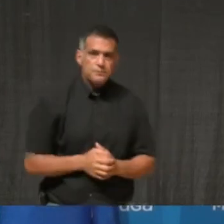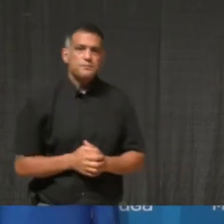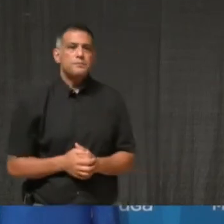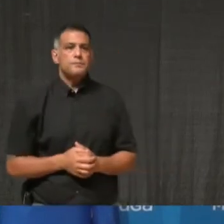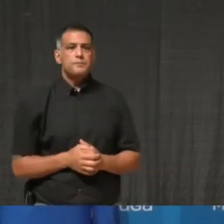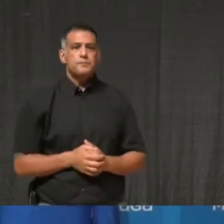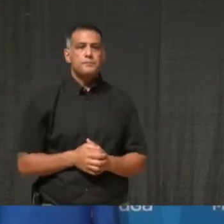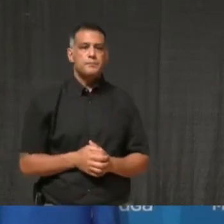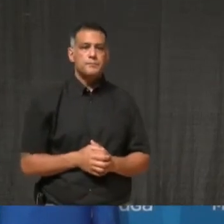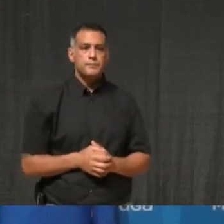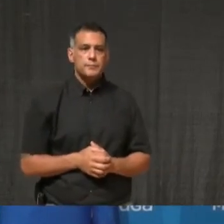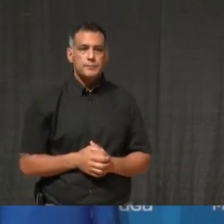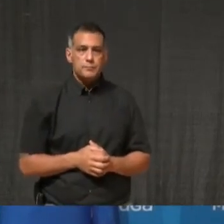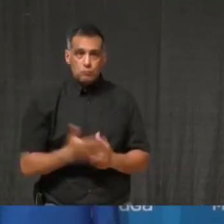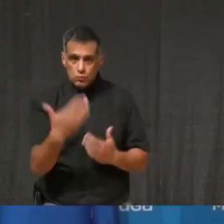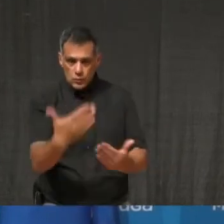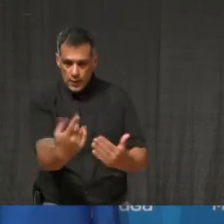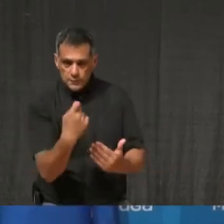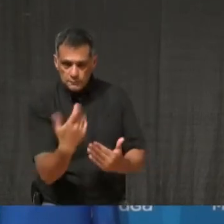Welcome, Khaled.